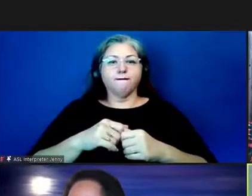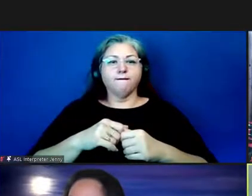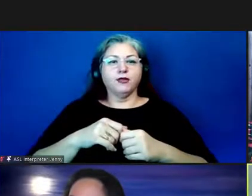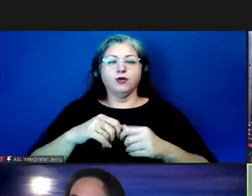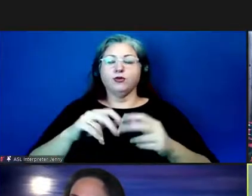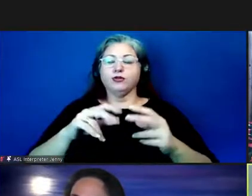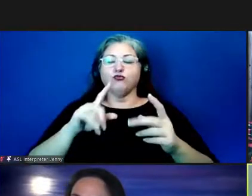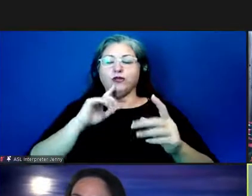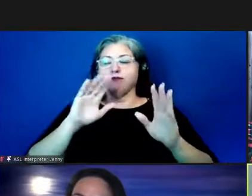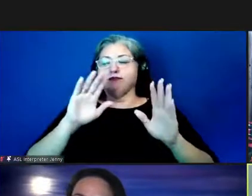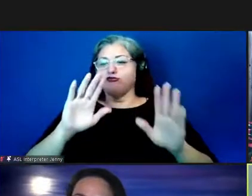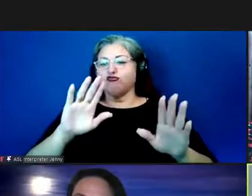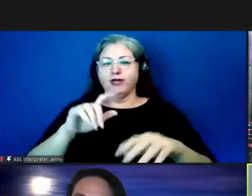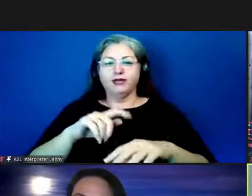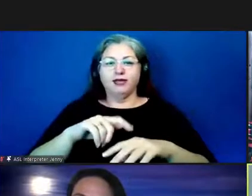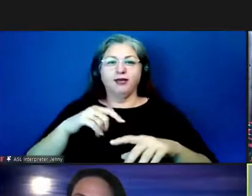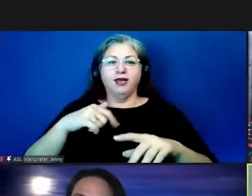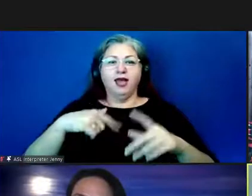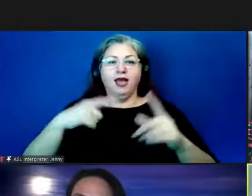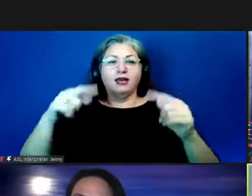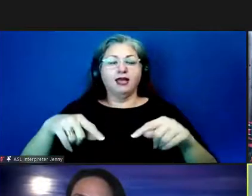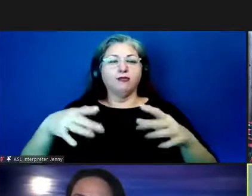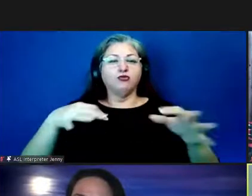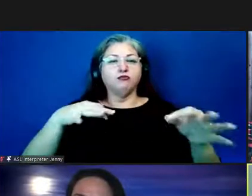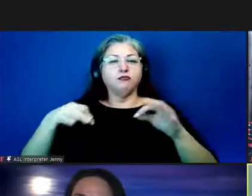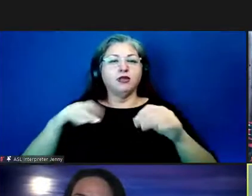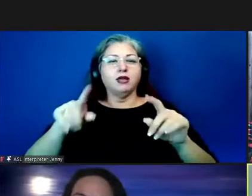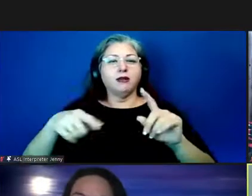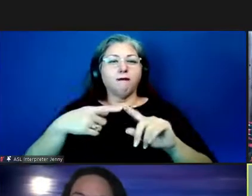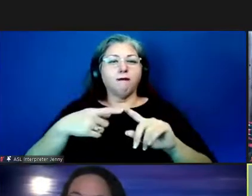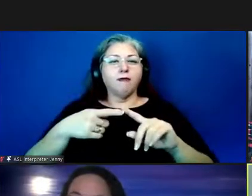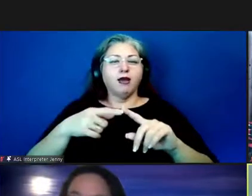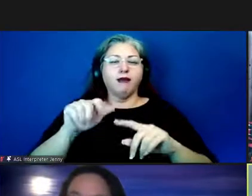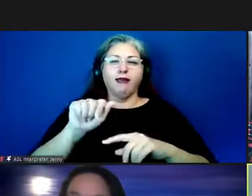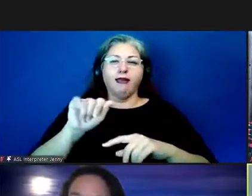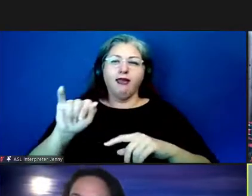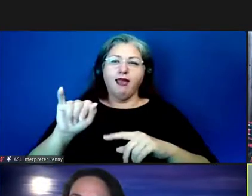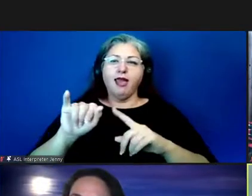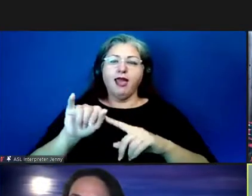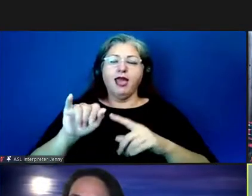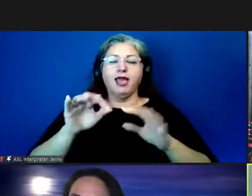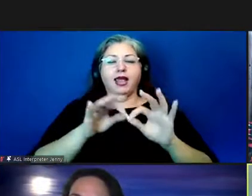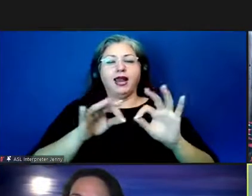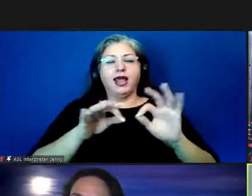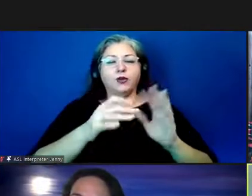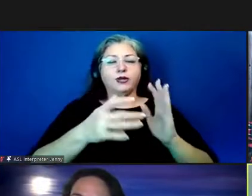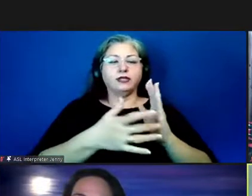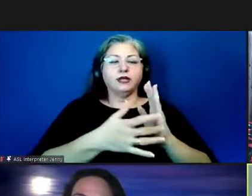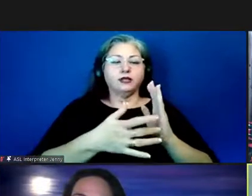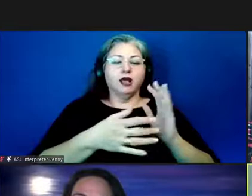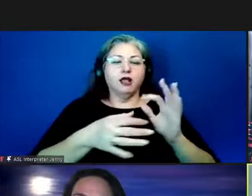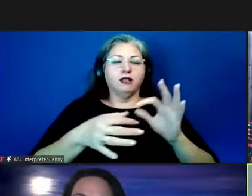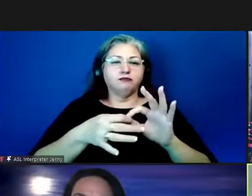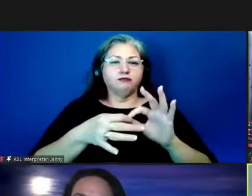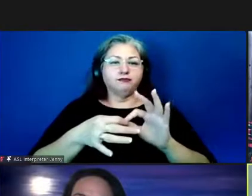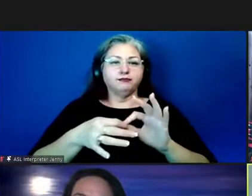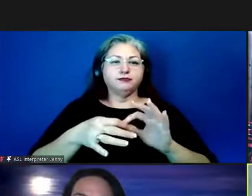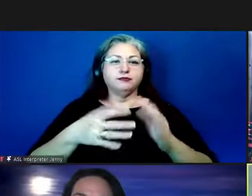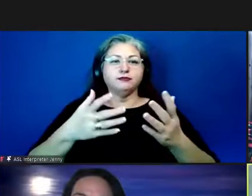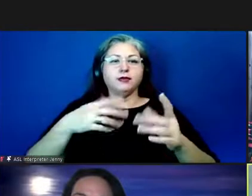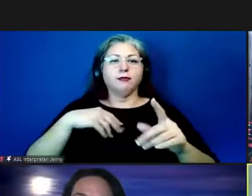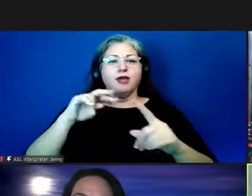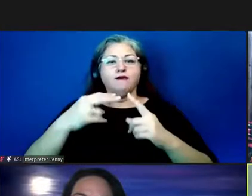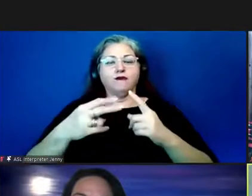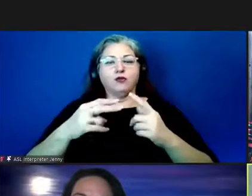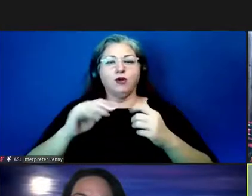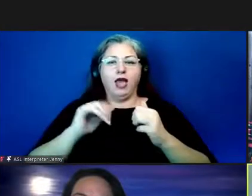it was a really great time. And I'm just here to talk a little bit about AI and language technology and, you know, my views and how they